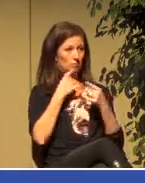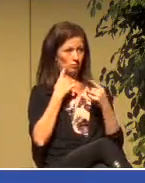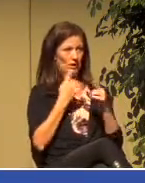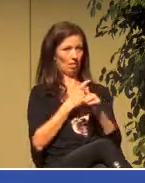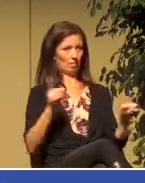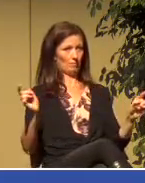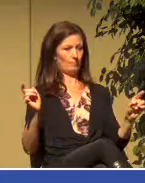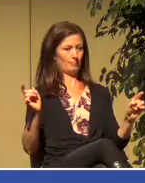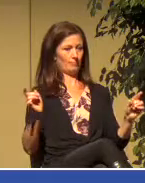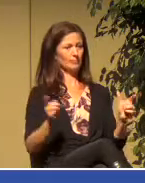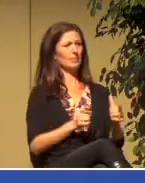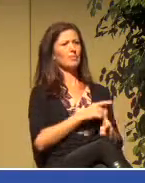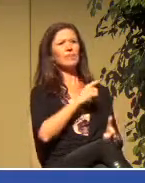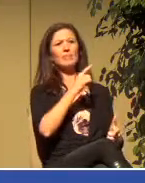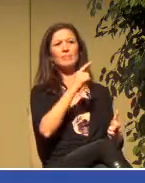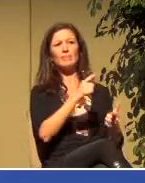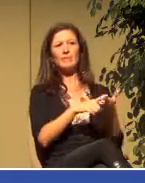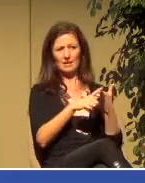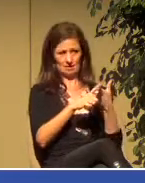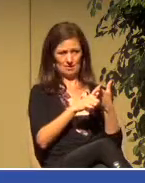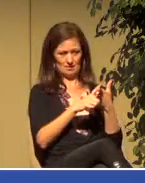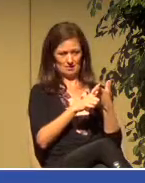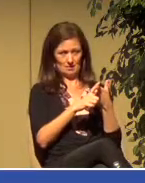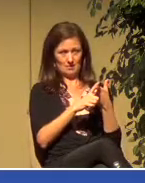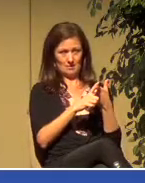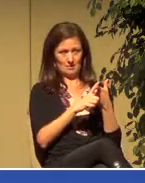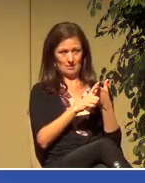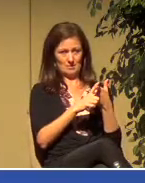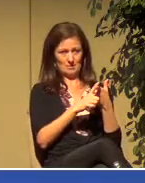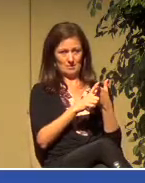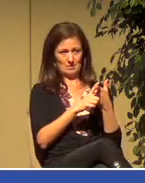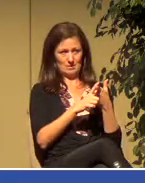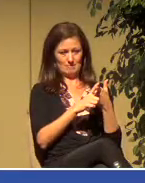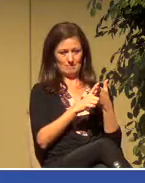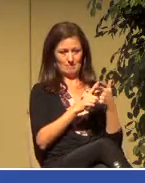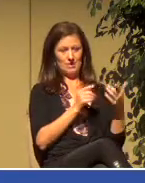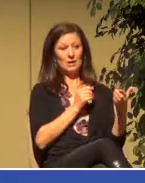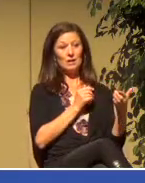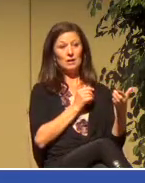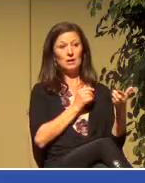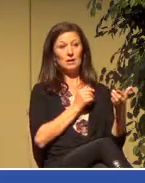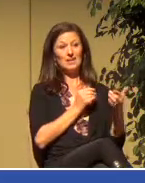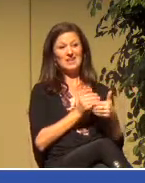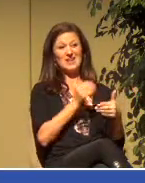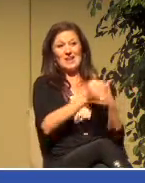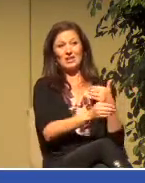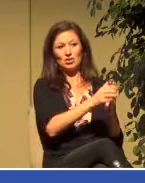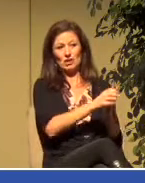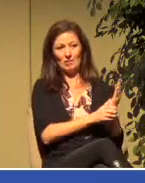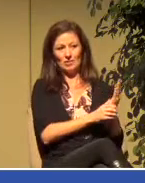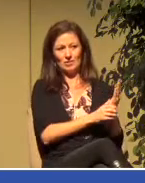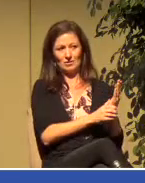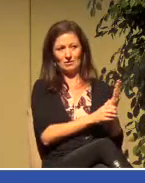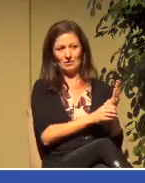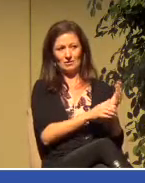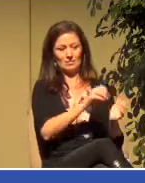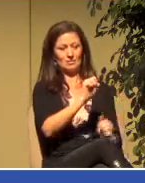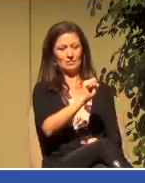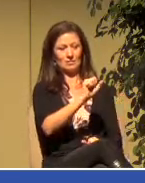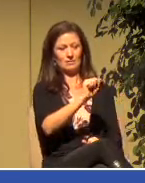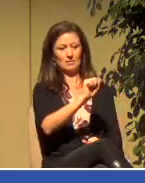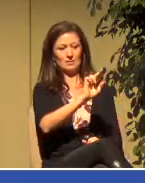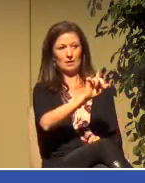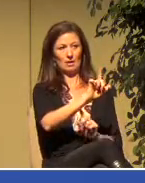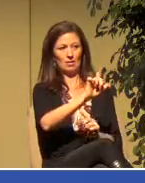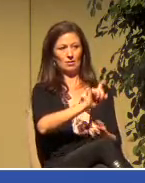And then, and only then, do we come upon this story, the conversion of